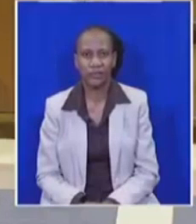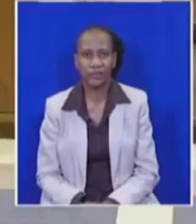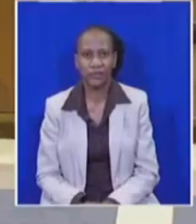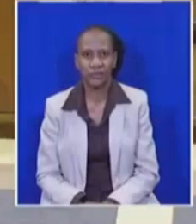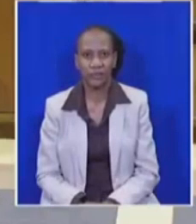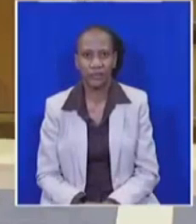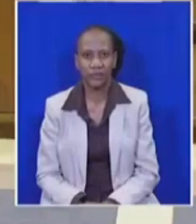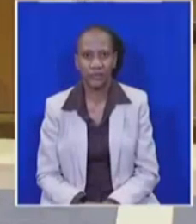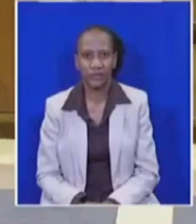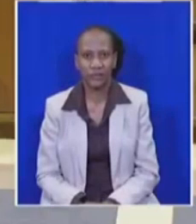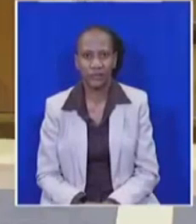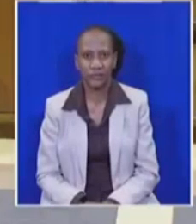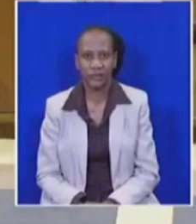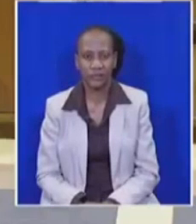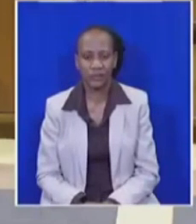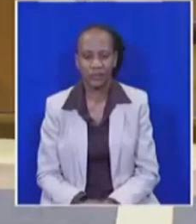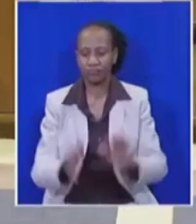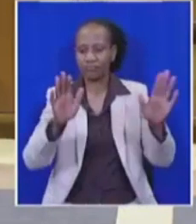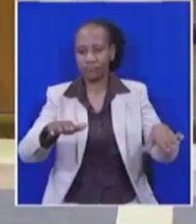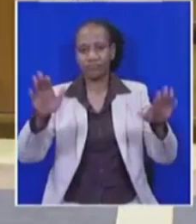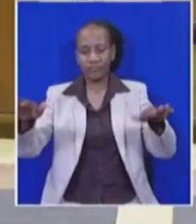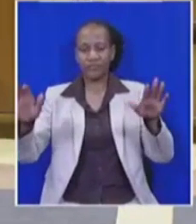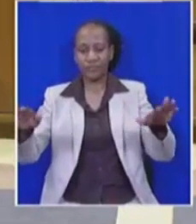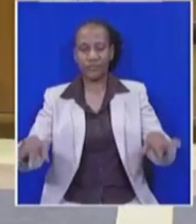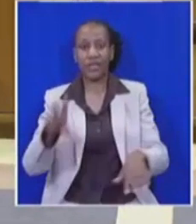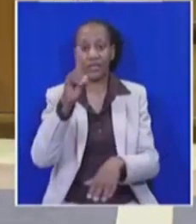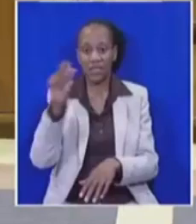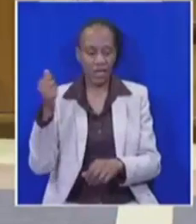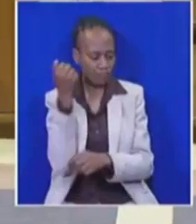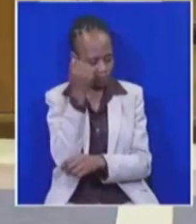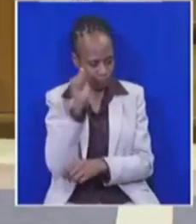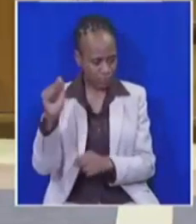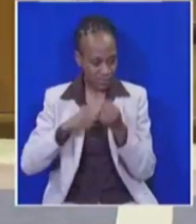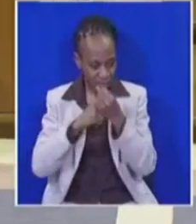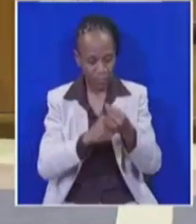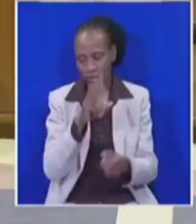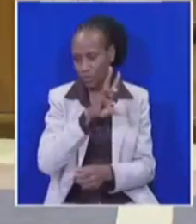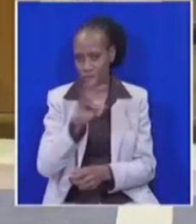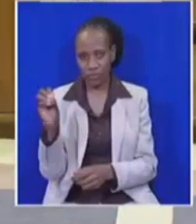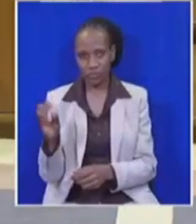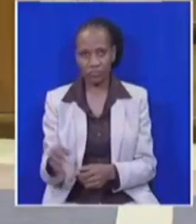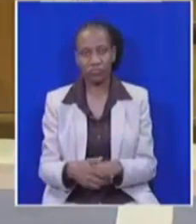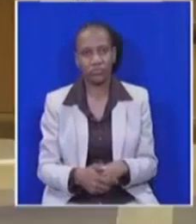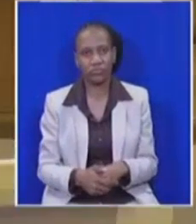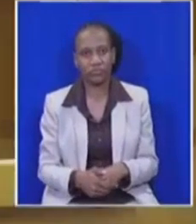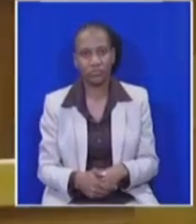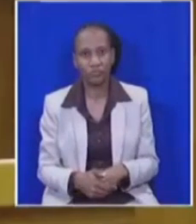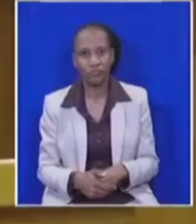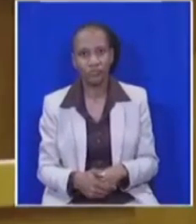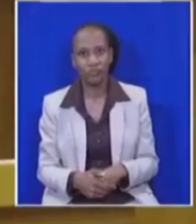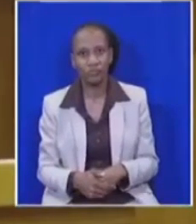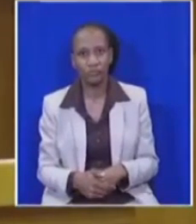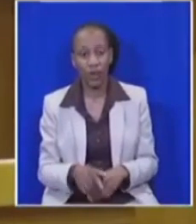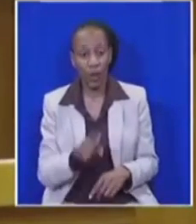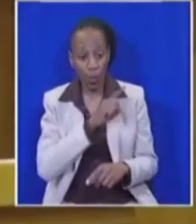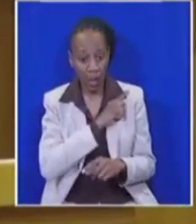The Democratic Alliance will not be supported by nomination of Ms. Busisiwe Mkrabani as the new public protector today. Before I deal with